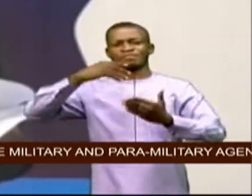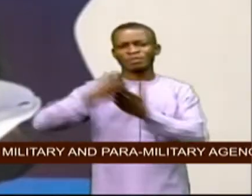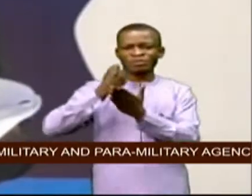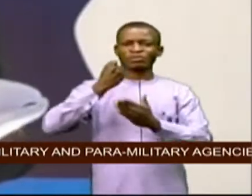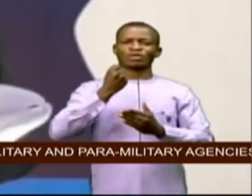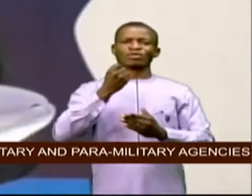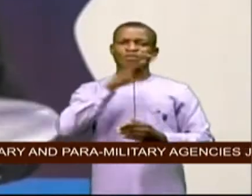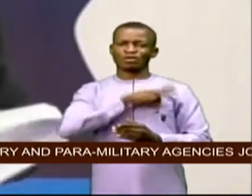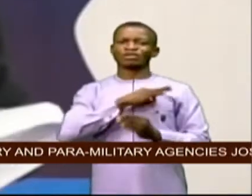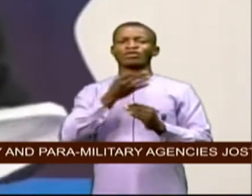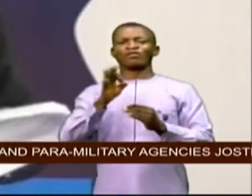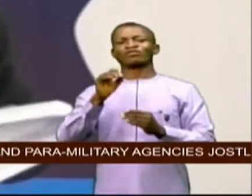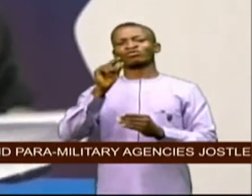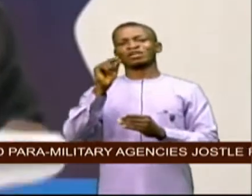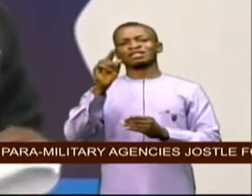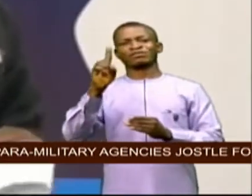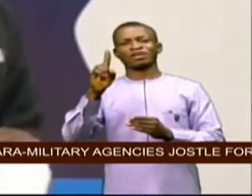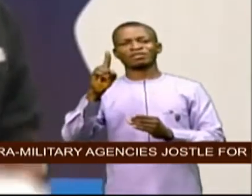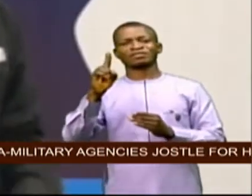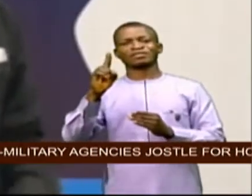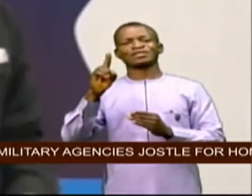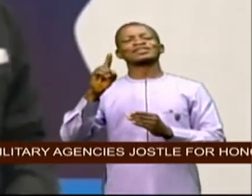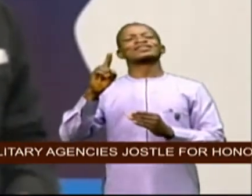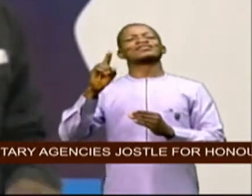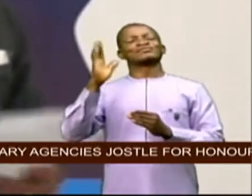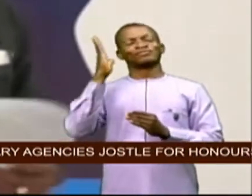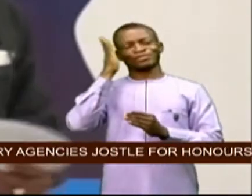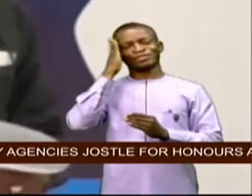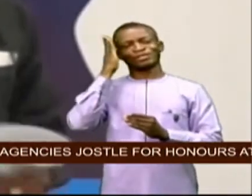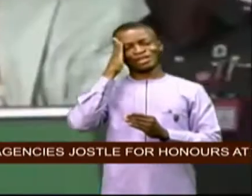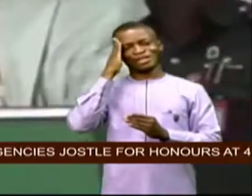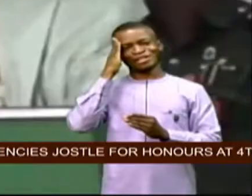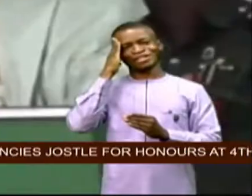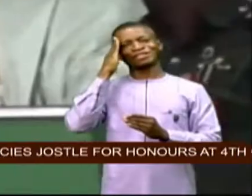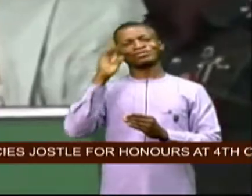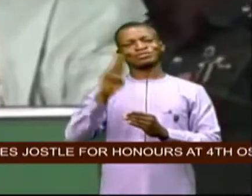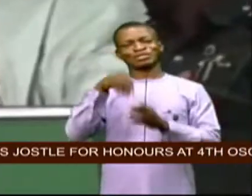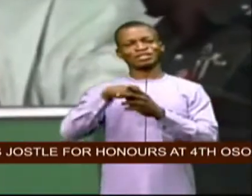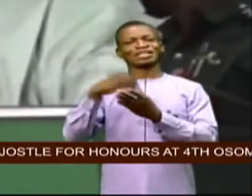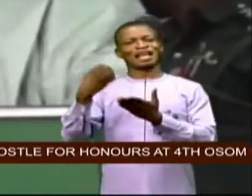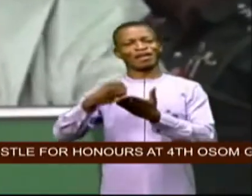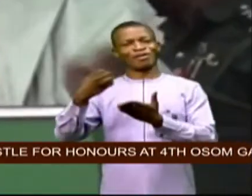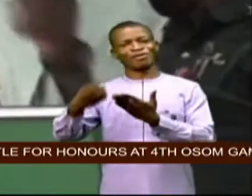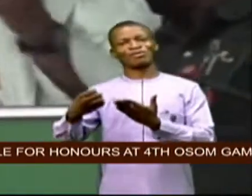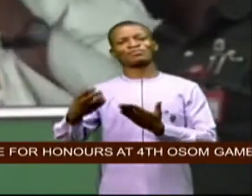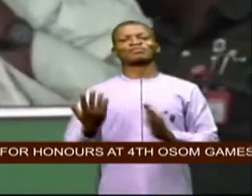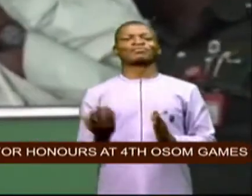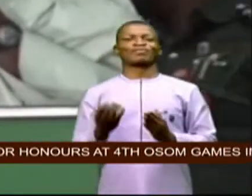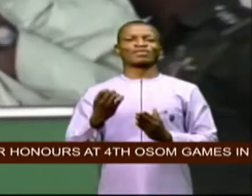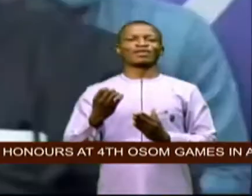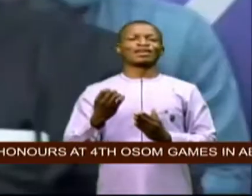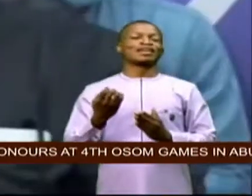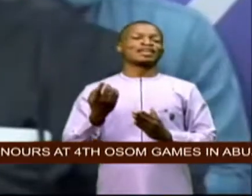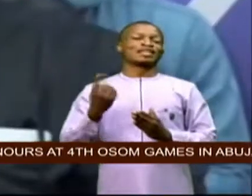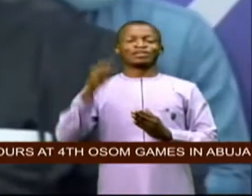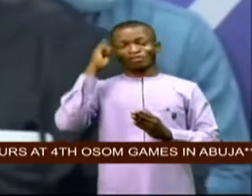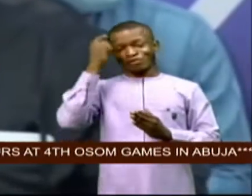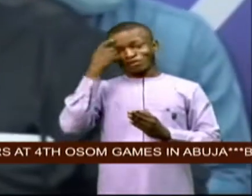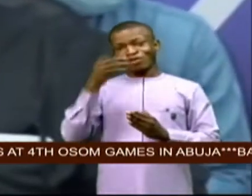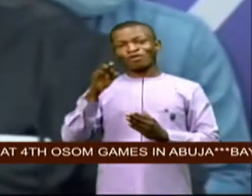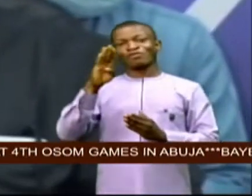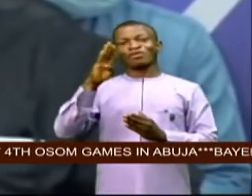21st century knowledge driven economy governor bakar sanbelu who revealed developmental